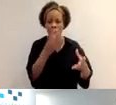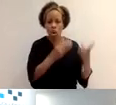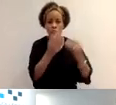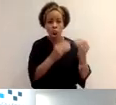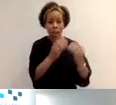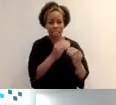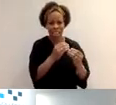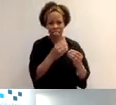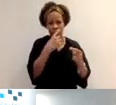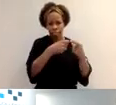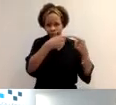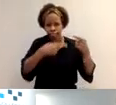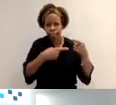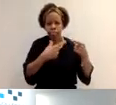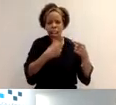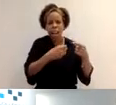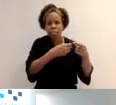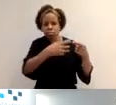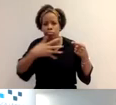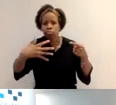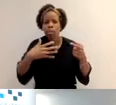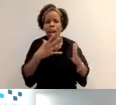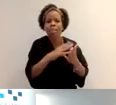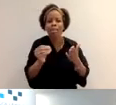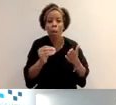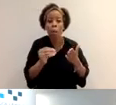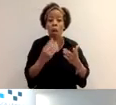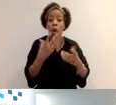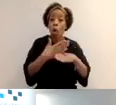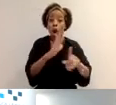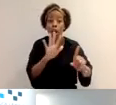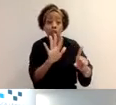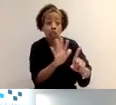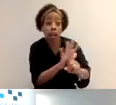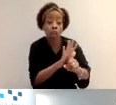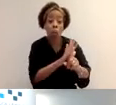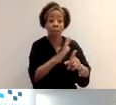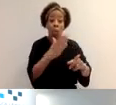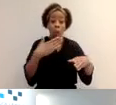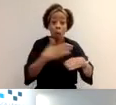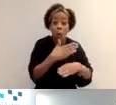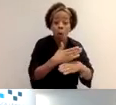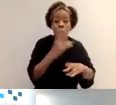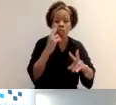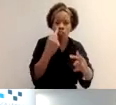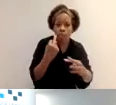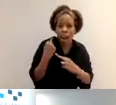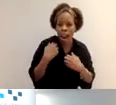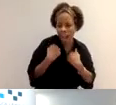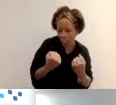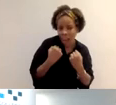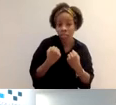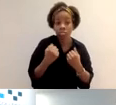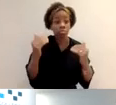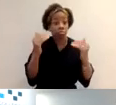work shadowing, again, these are just some examples, professional activities, so it could be mentoring, or some involvement with your professional body,